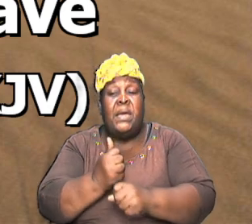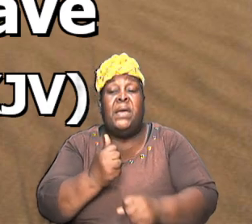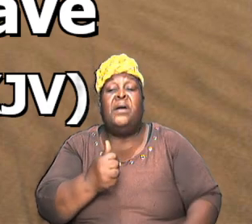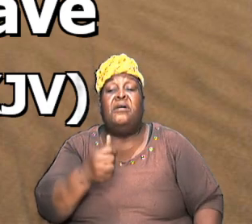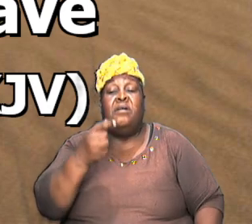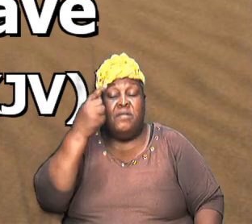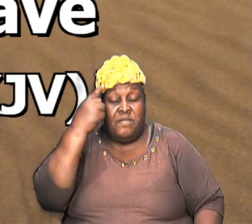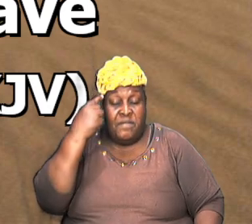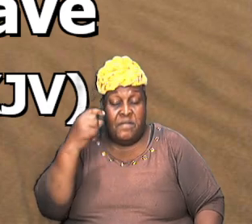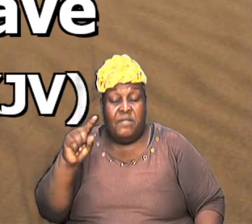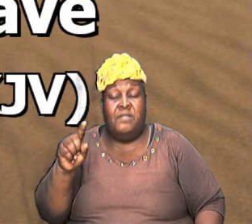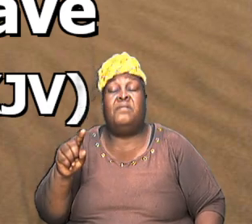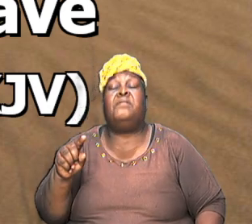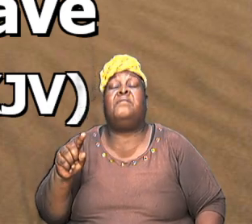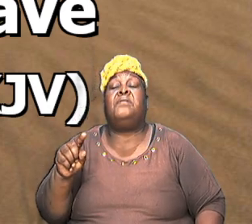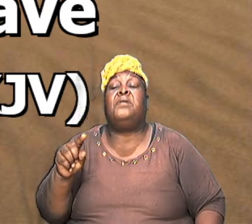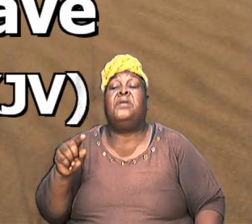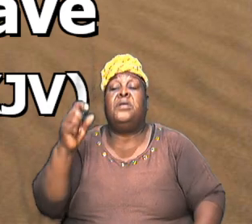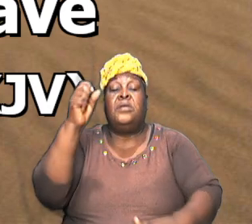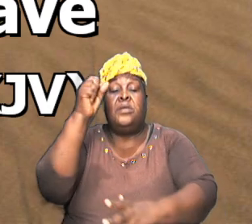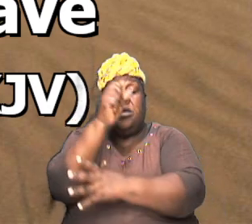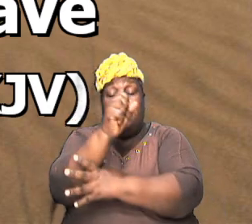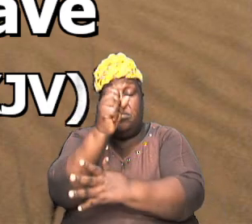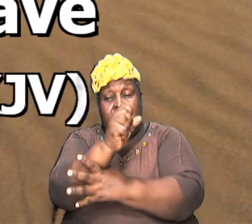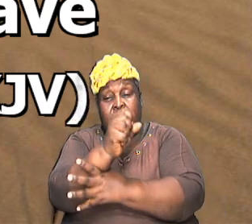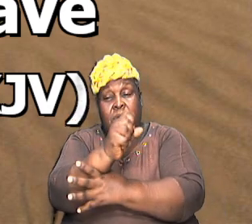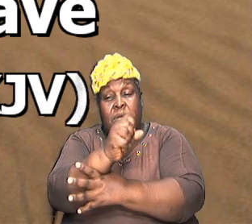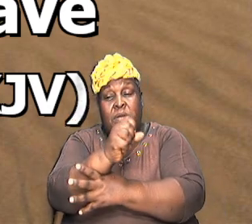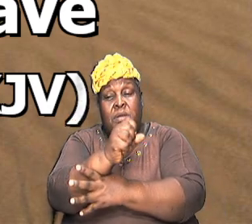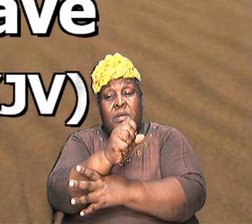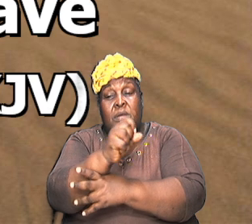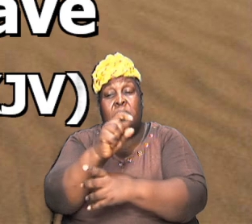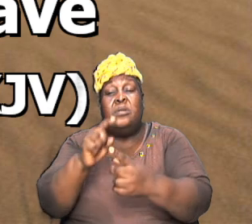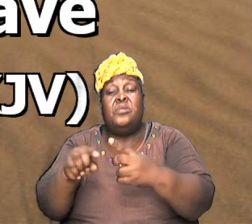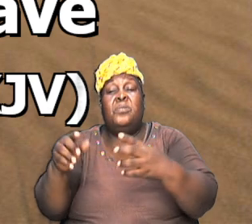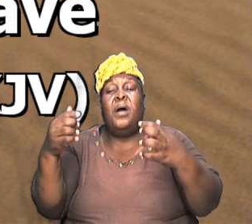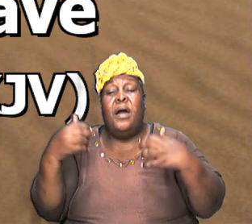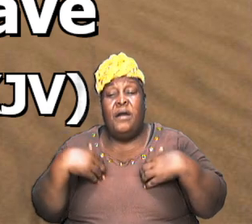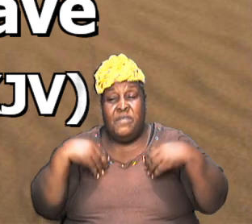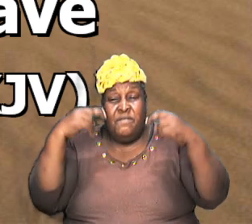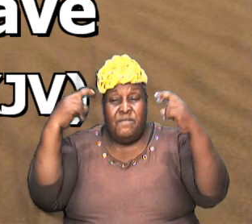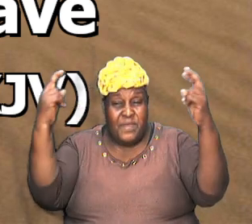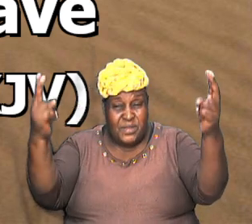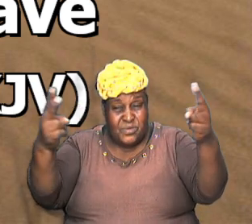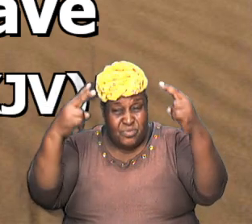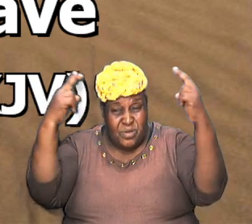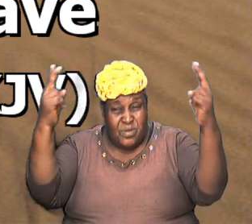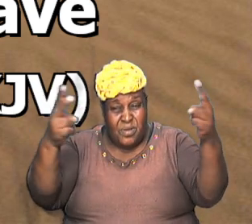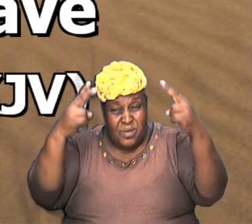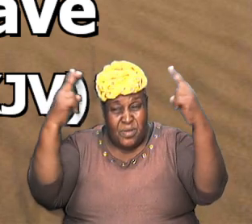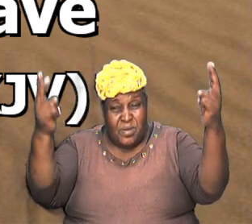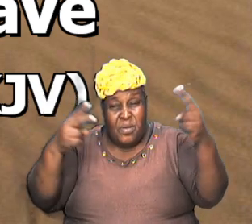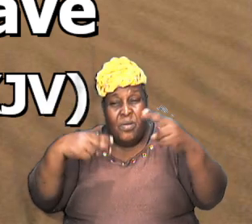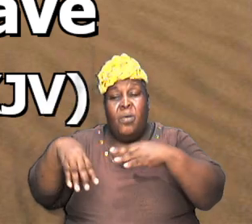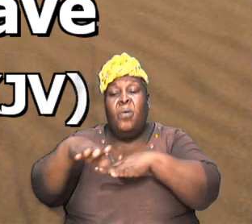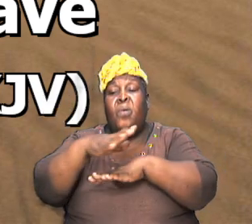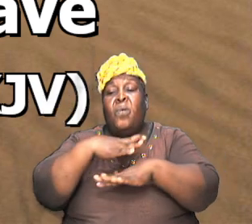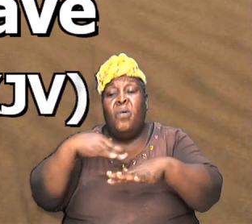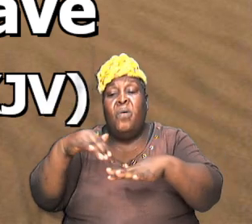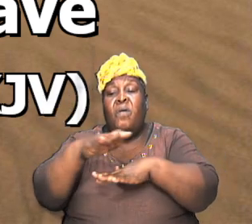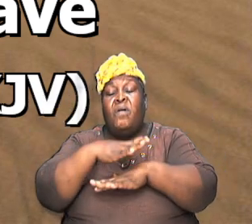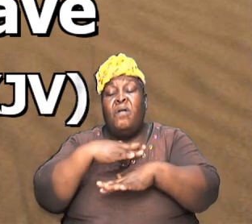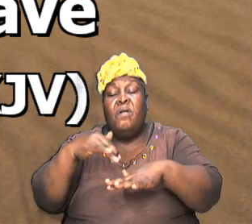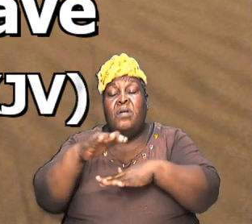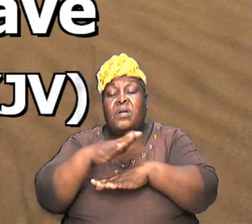for Abraham to have the victory over listen to what it says in verse 20 here